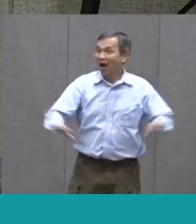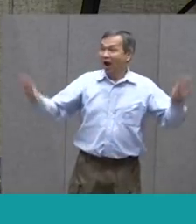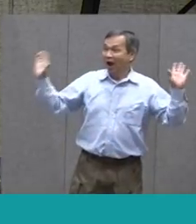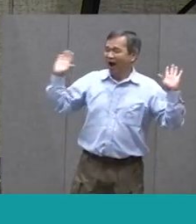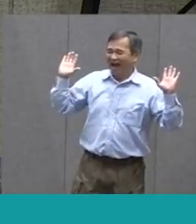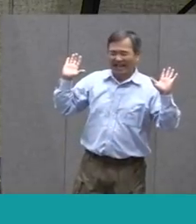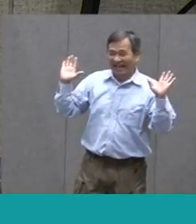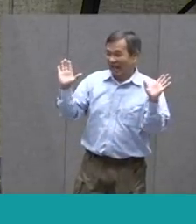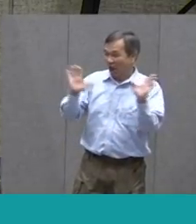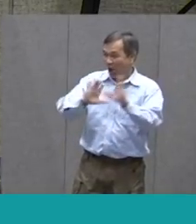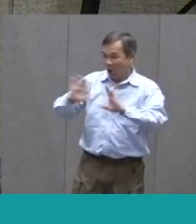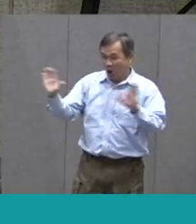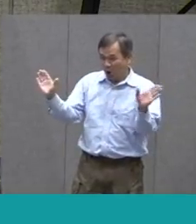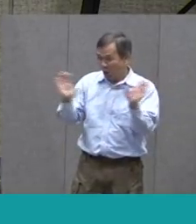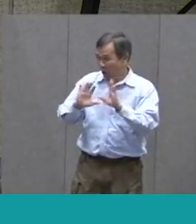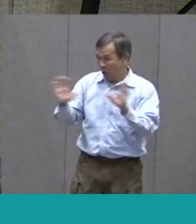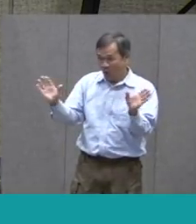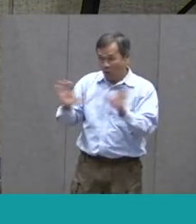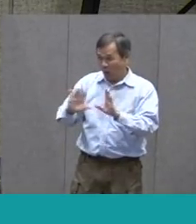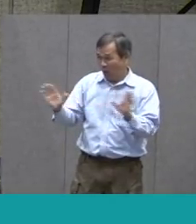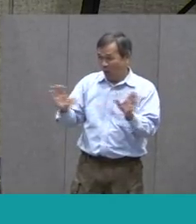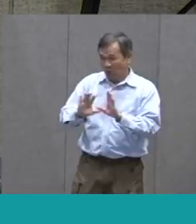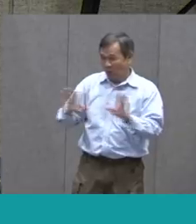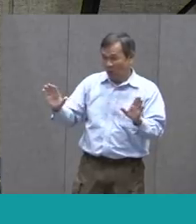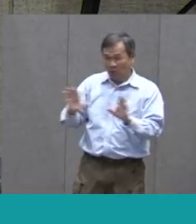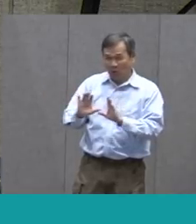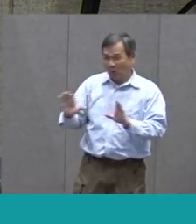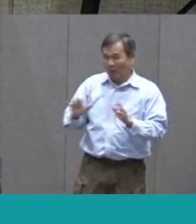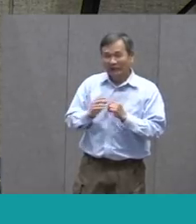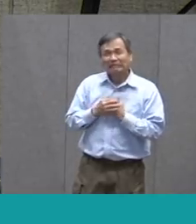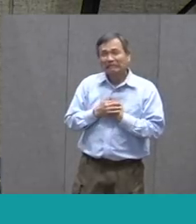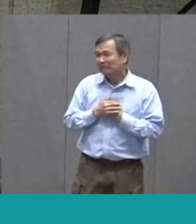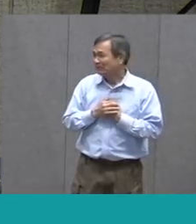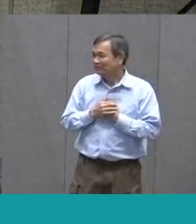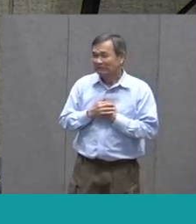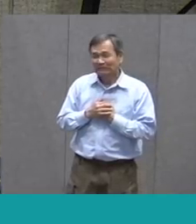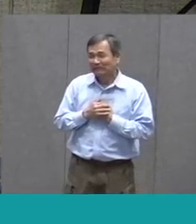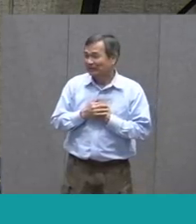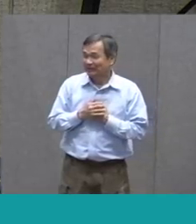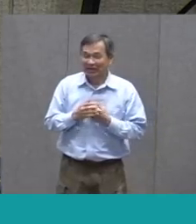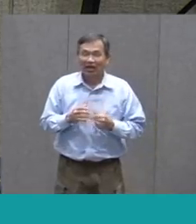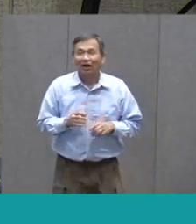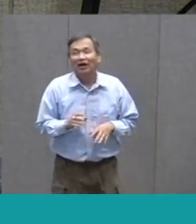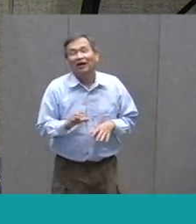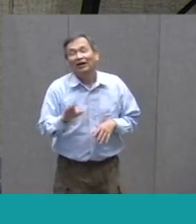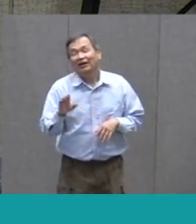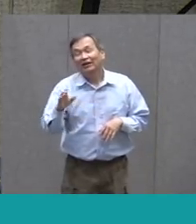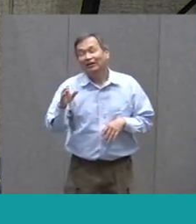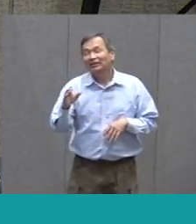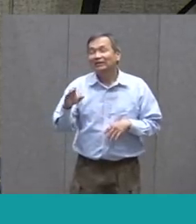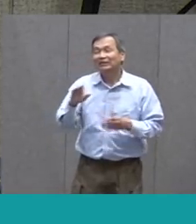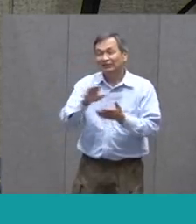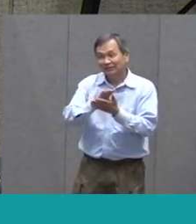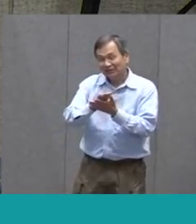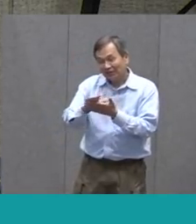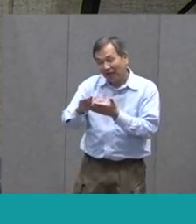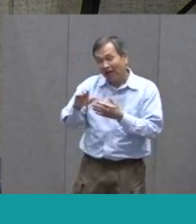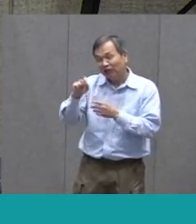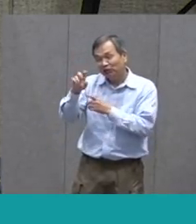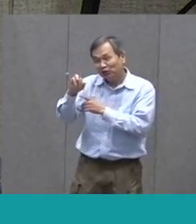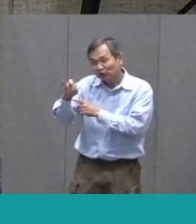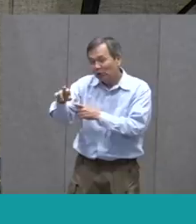Oh, no! Said the little fly. Kind sir, that cannot be.